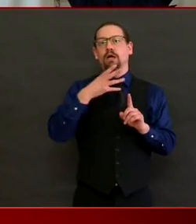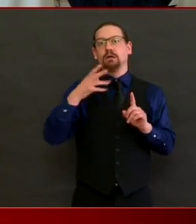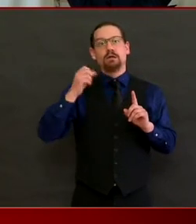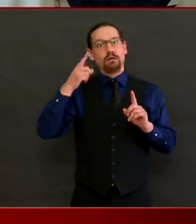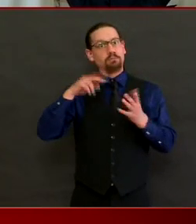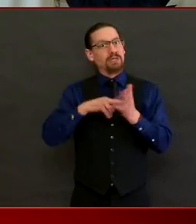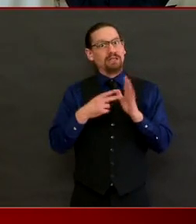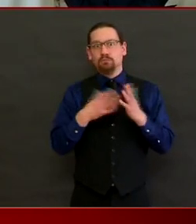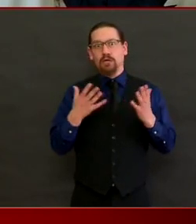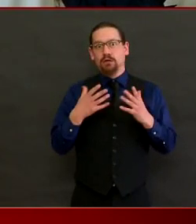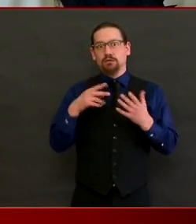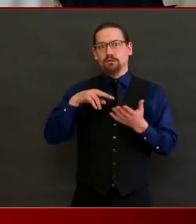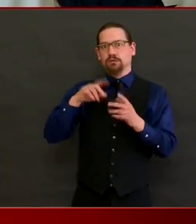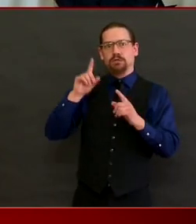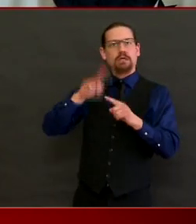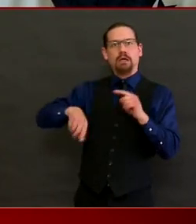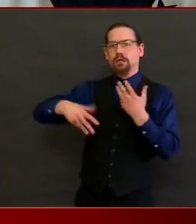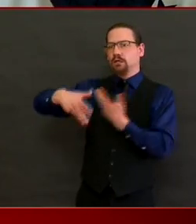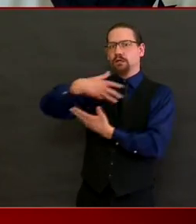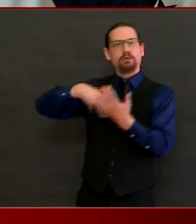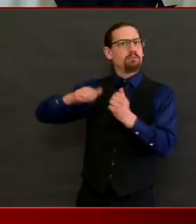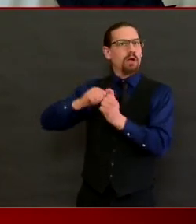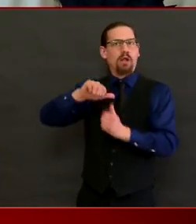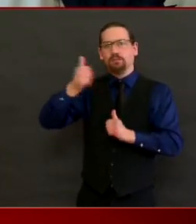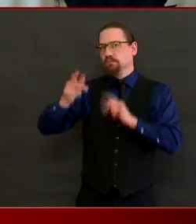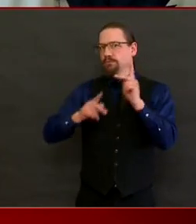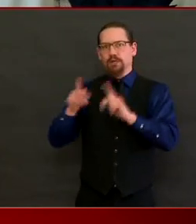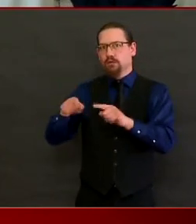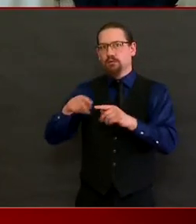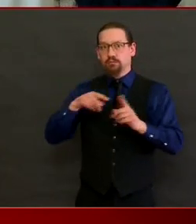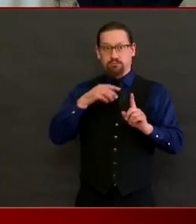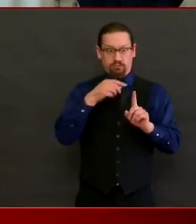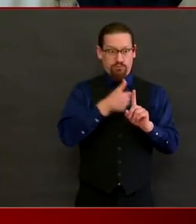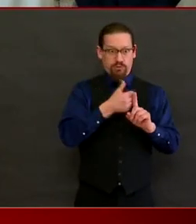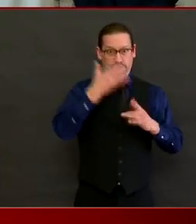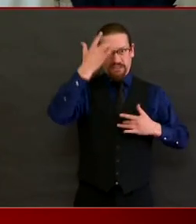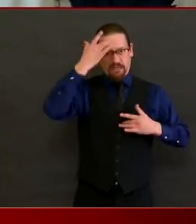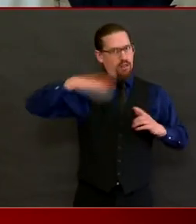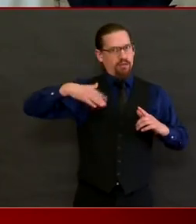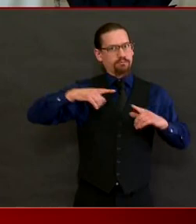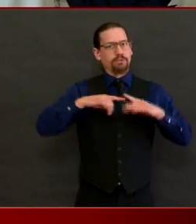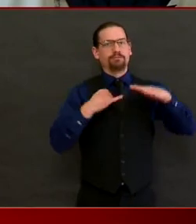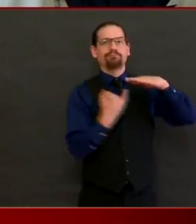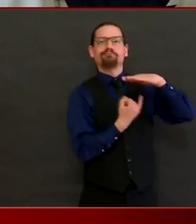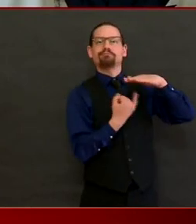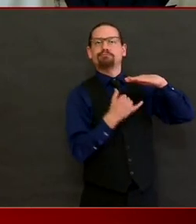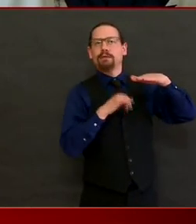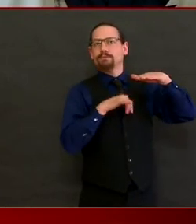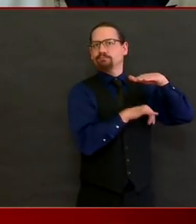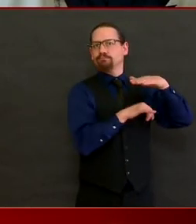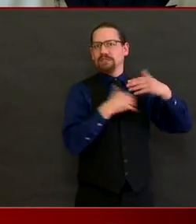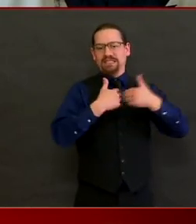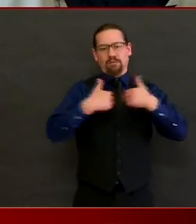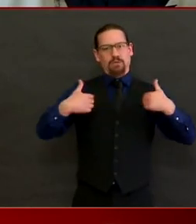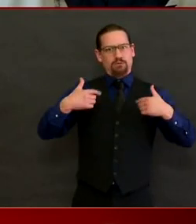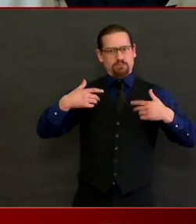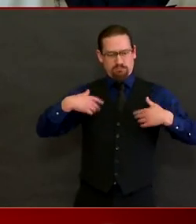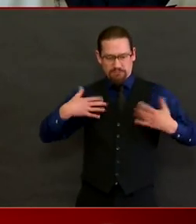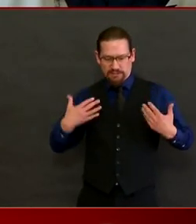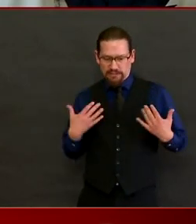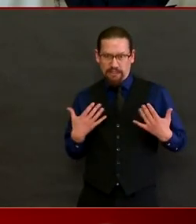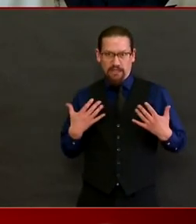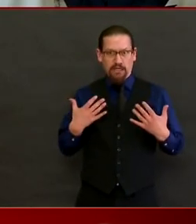Certainly, if you're sick, that's why you need to stay home because otherwise the symptoms would be brought out into public and